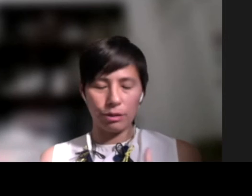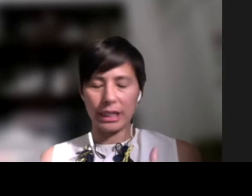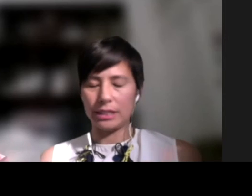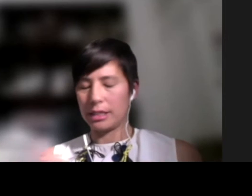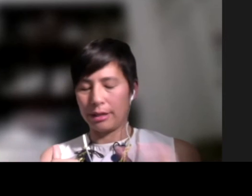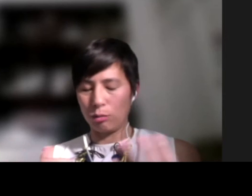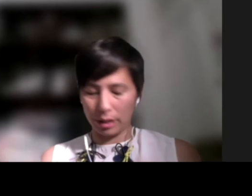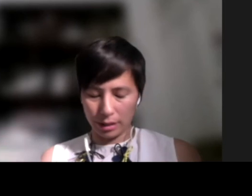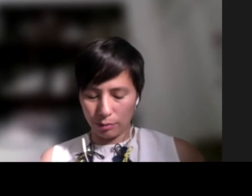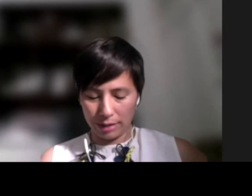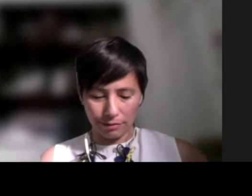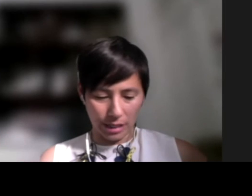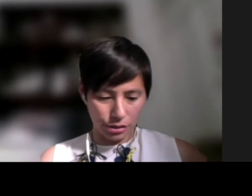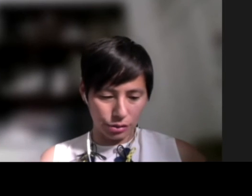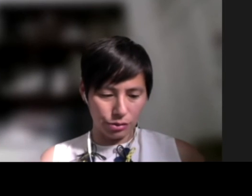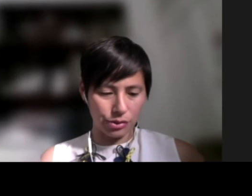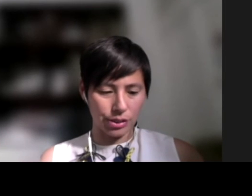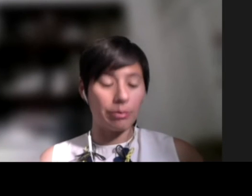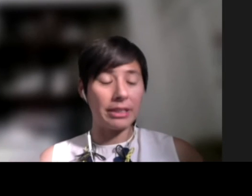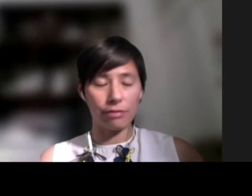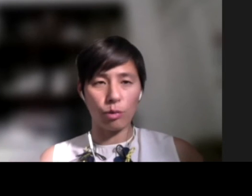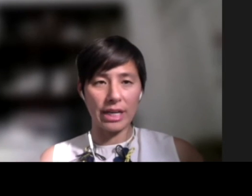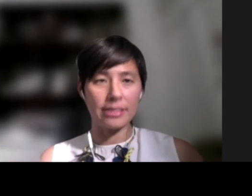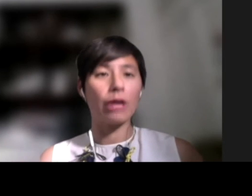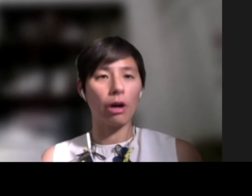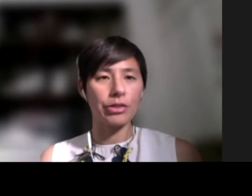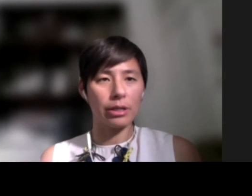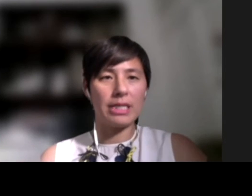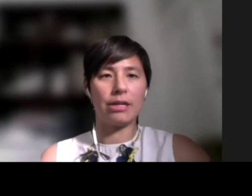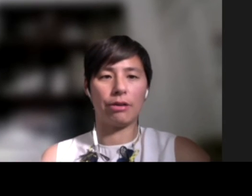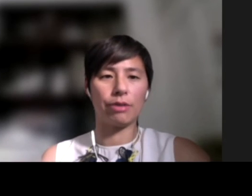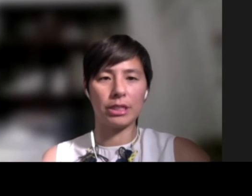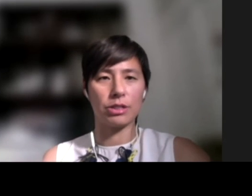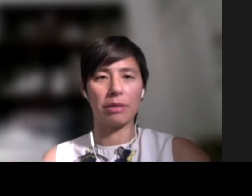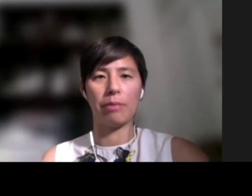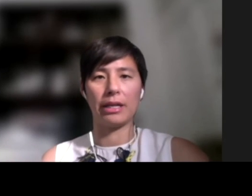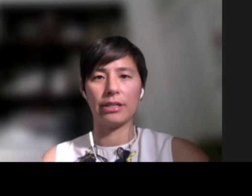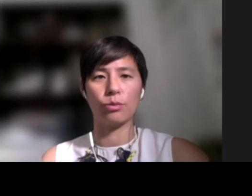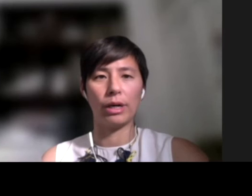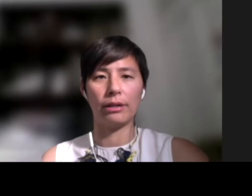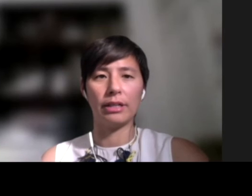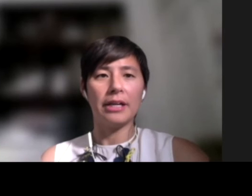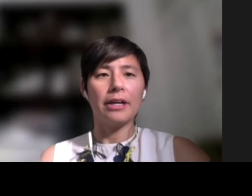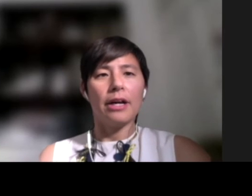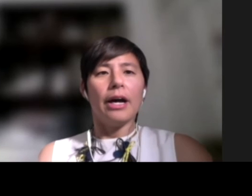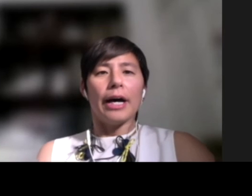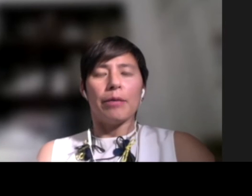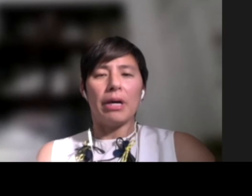who are doing work around different issues in different ways. And we're also going to be hearing from the Newsom campaign as well.